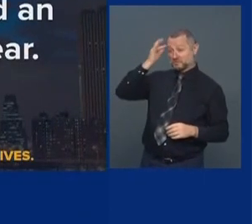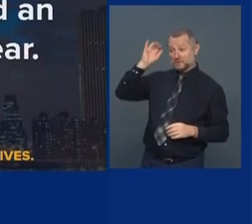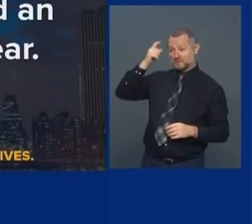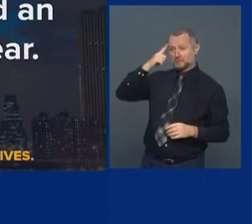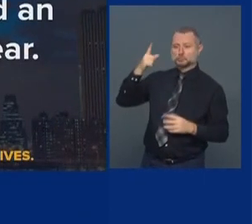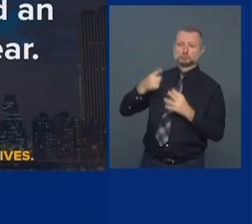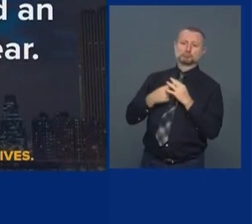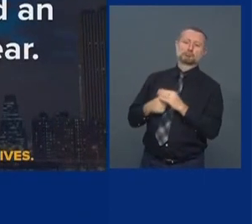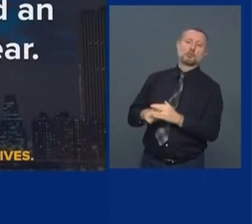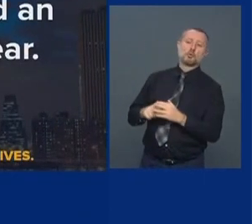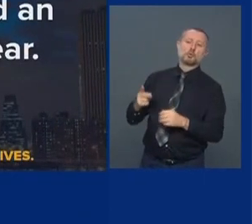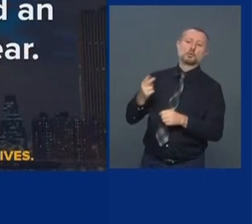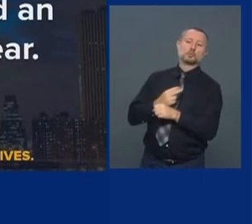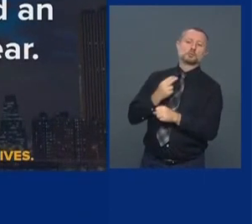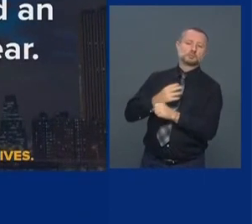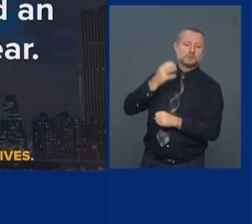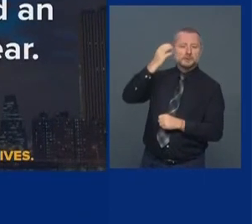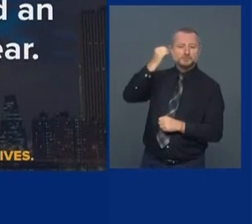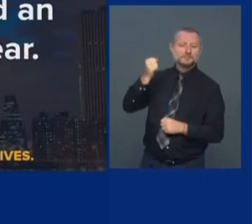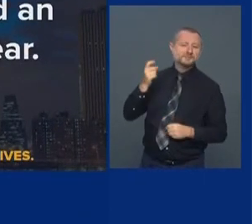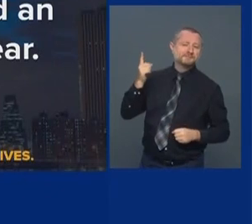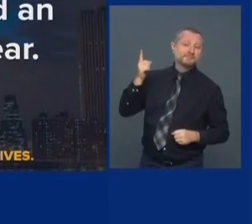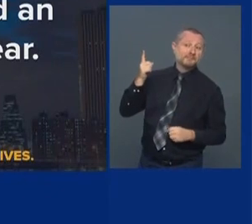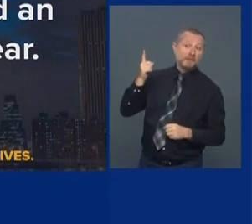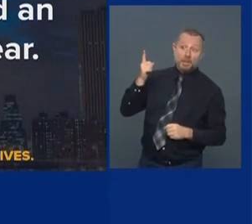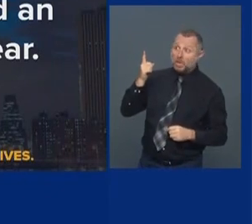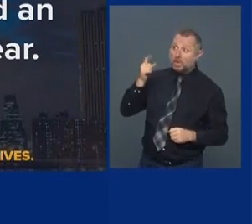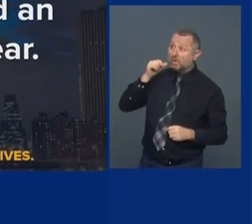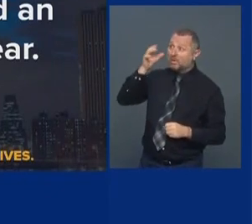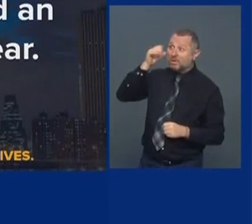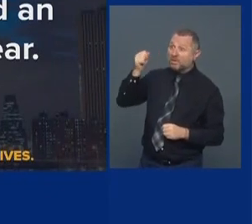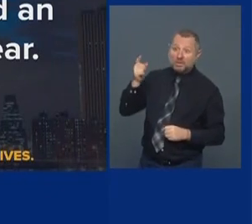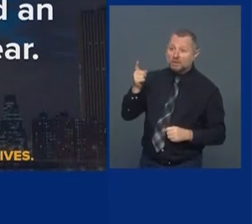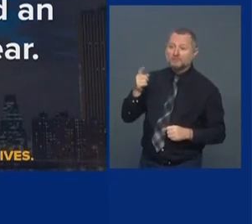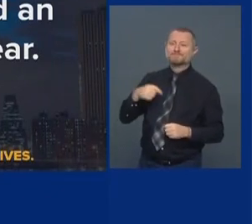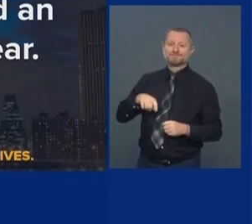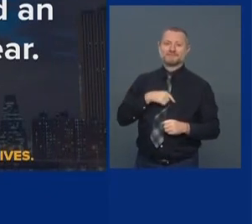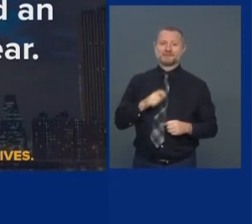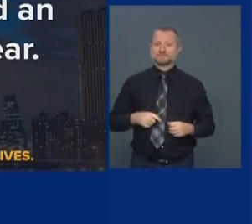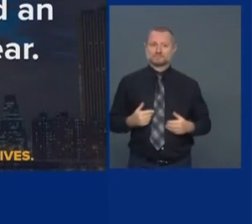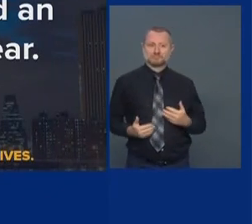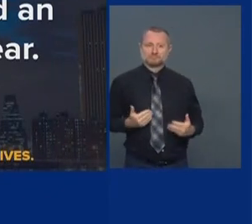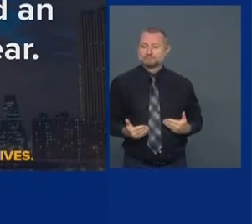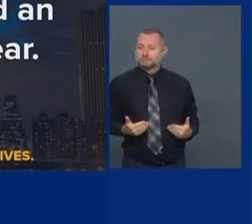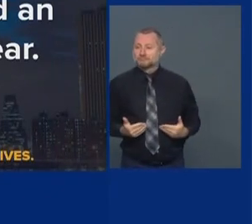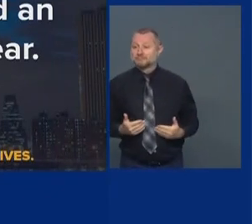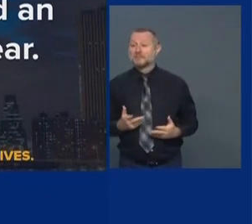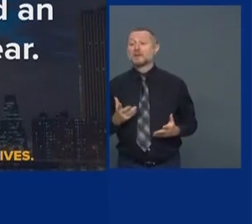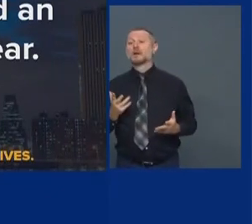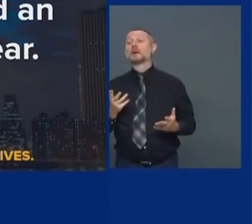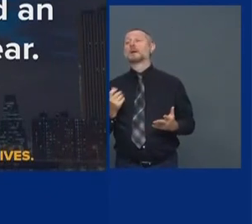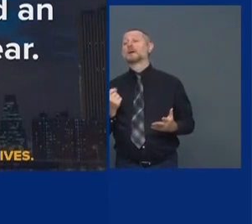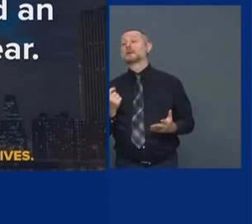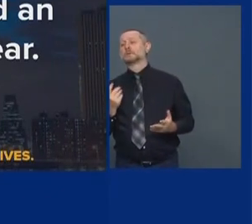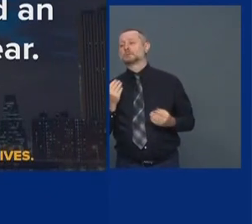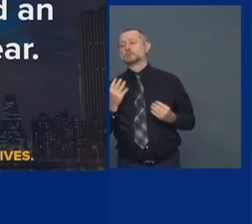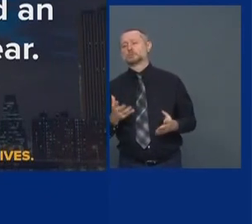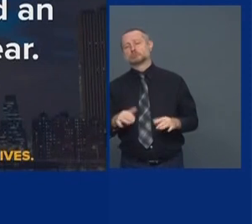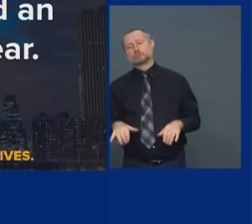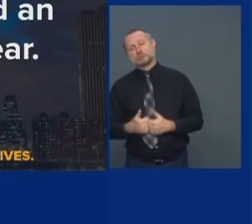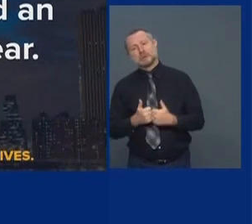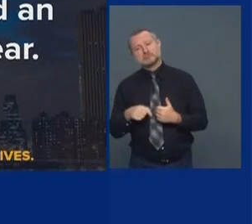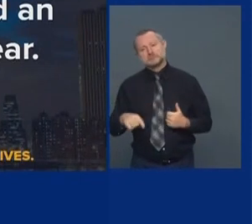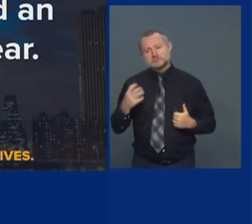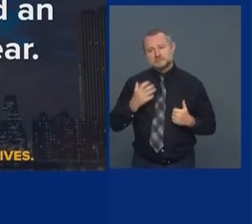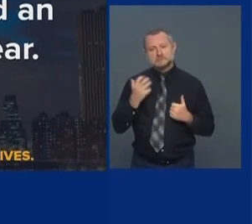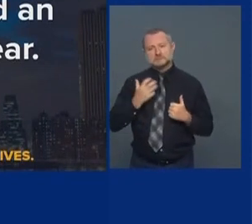The good news is this is going to be a challenge. Yeah. Nothing like the challenge we just